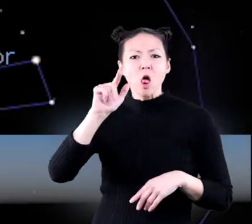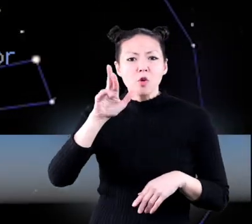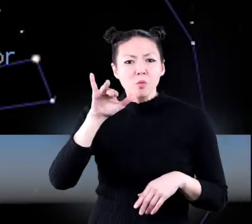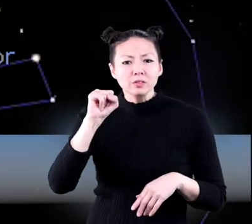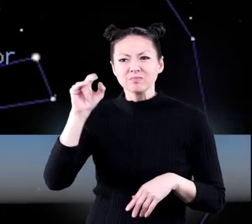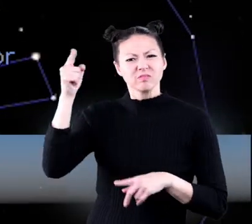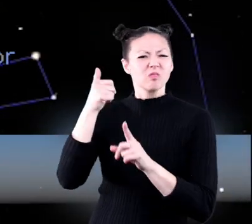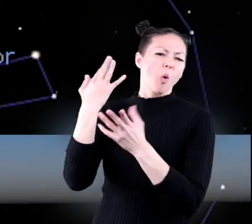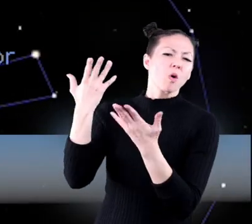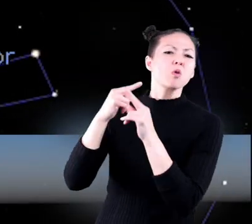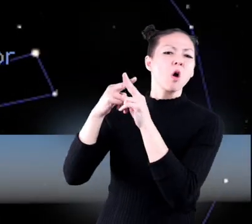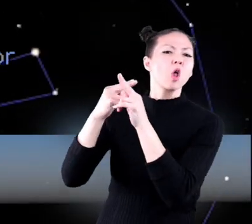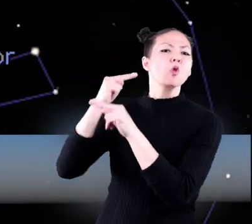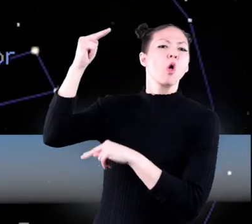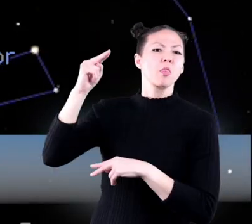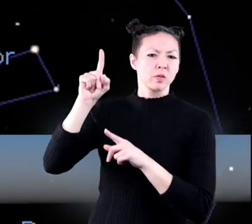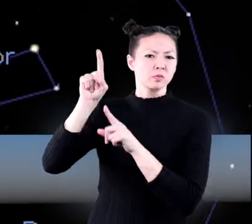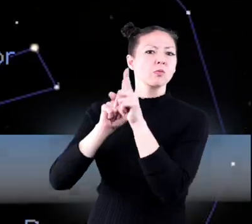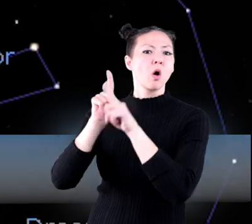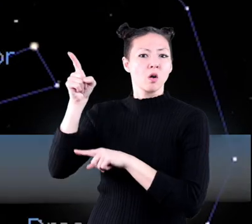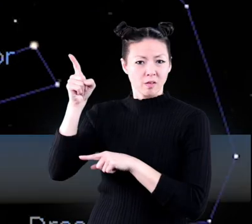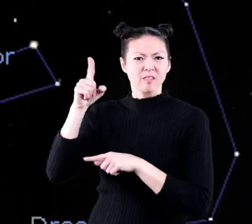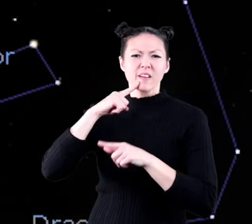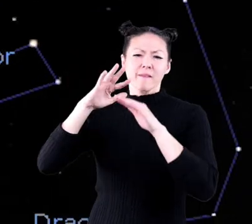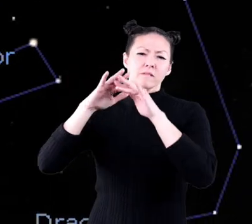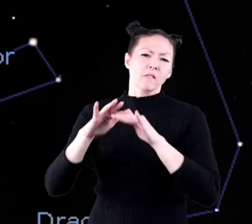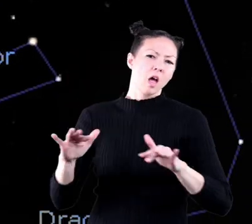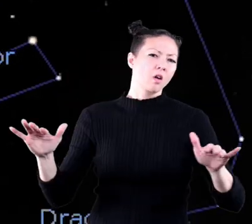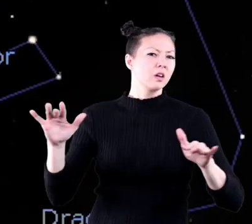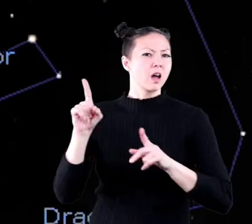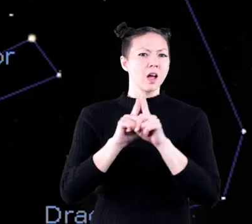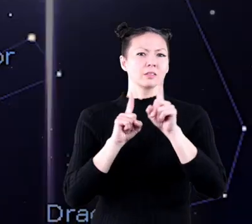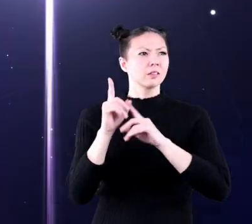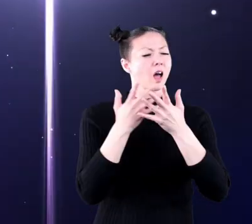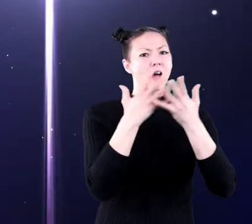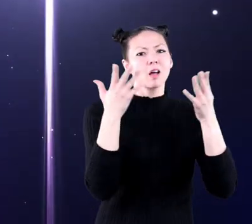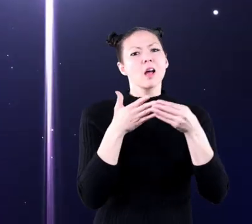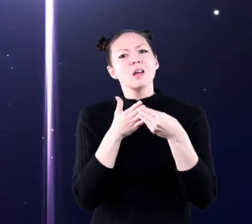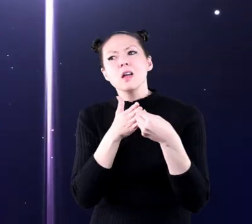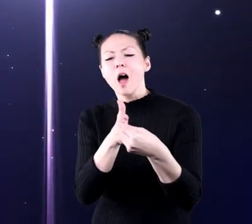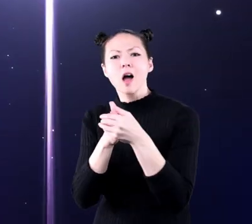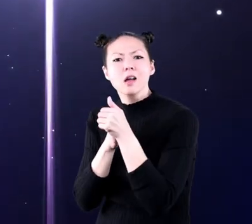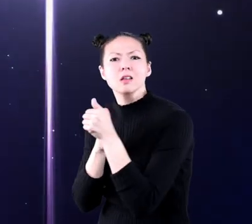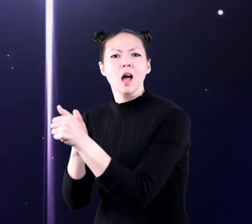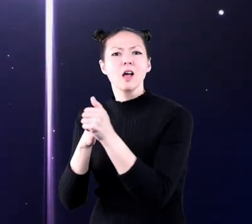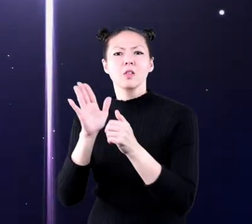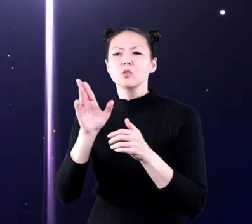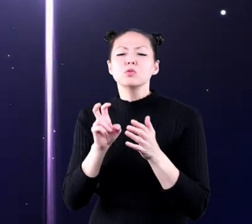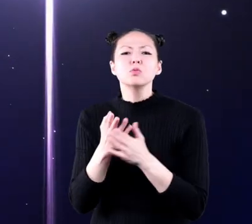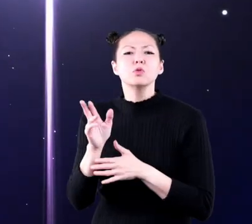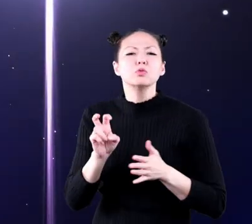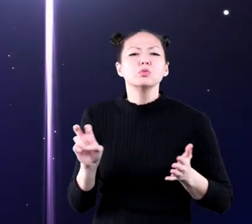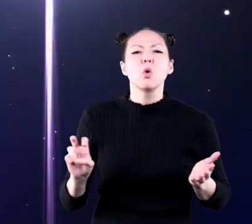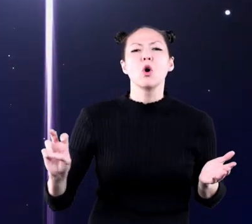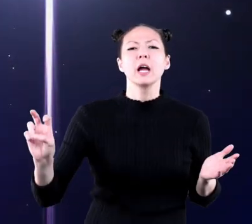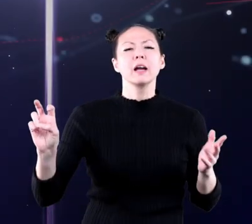or the North Star, as well as various constellations to guide them through their journeys.